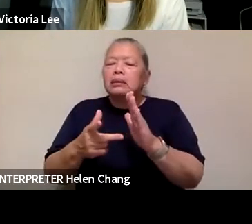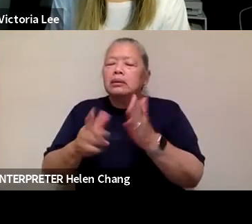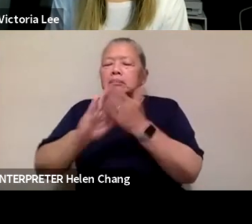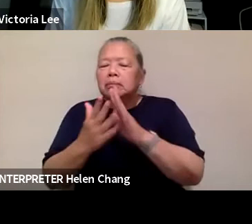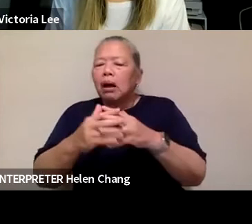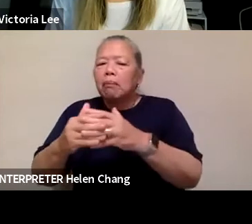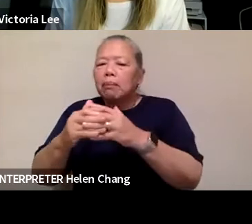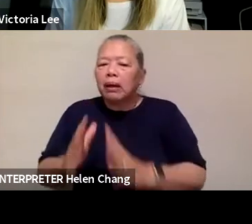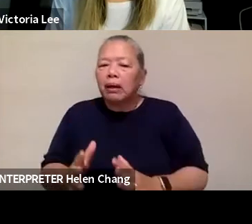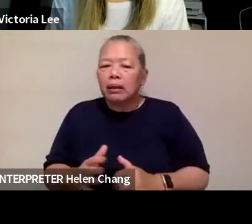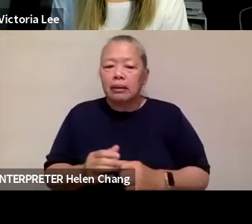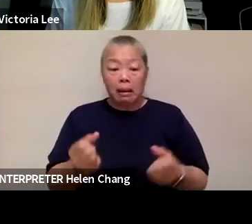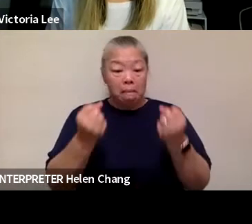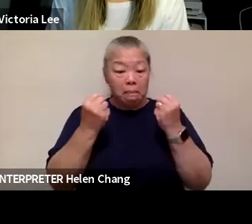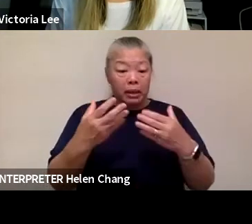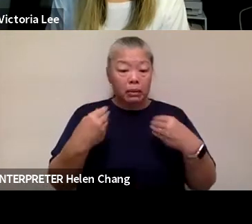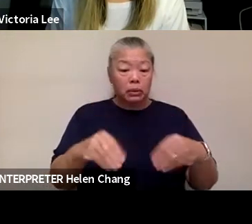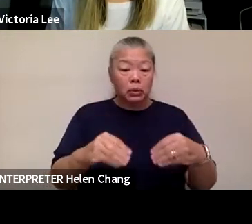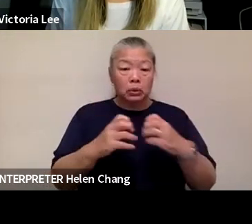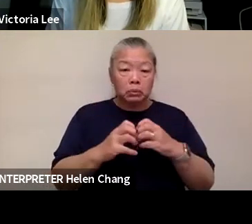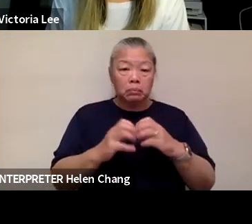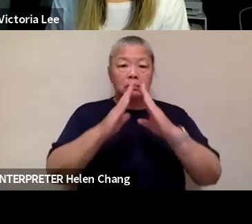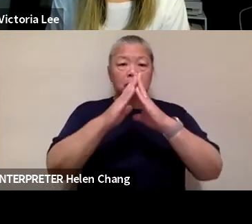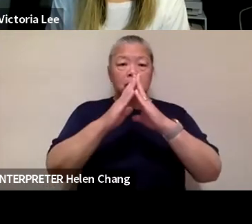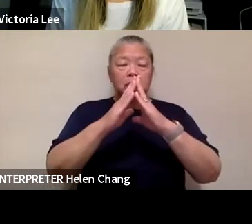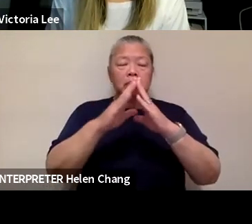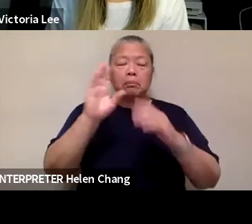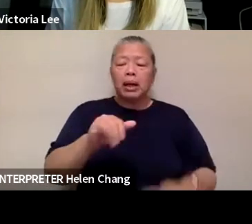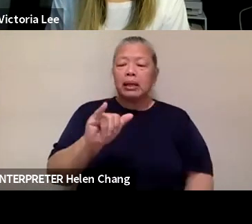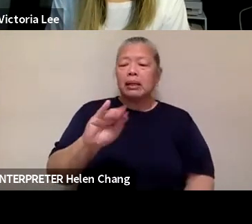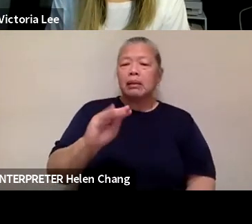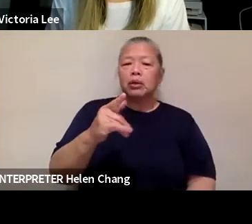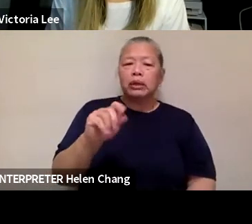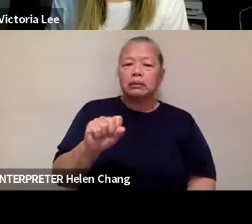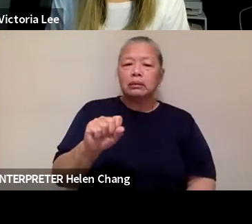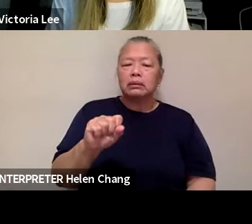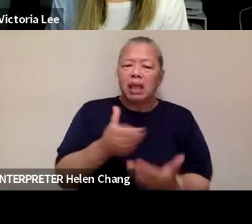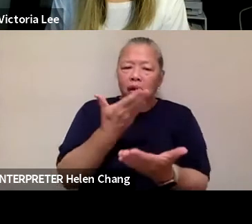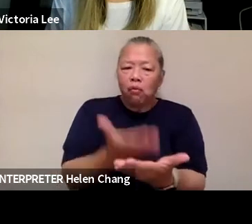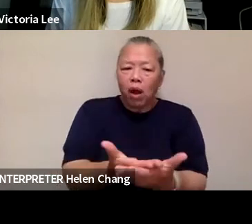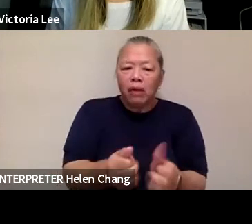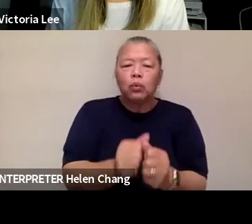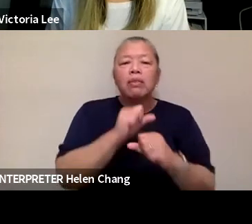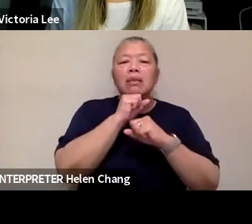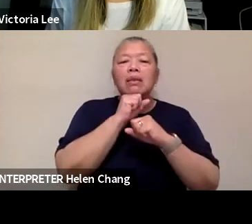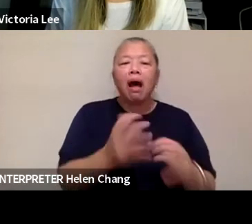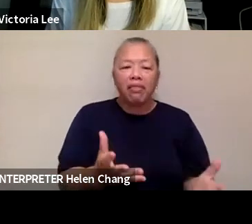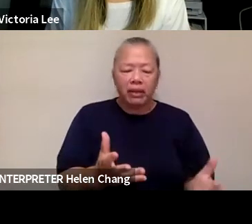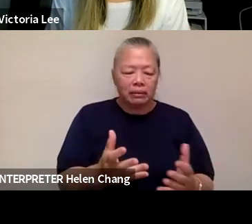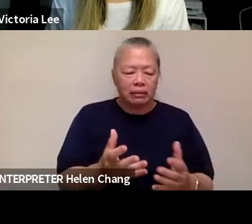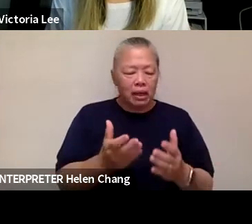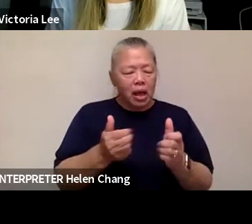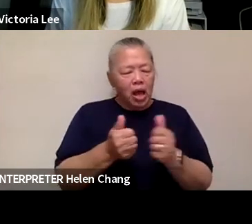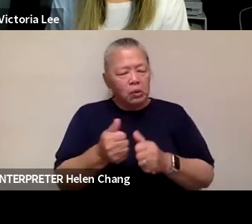by immigrants that just came to this country with nothing. And through pure grit, you know, carved out little